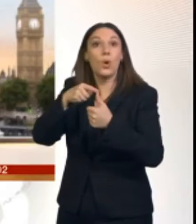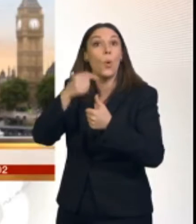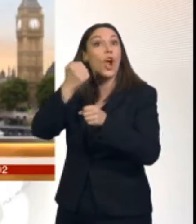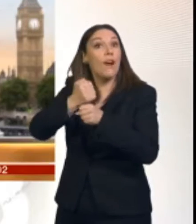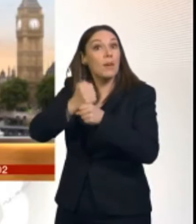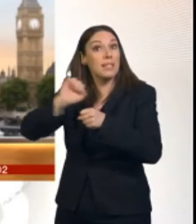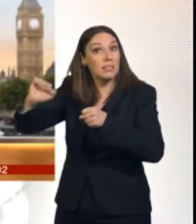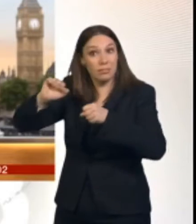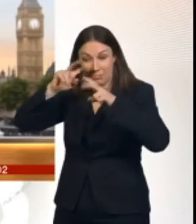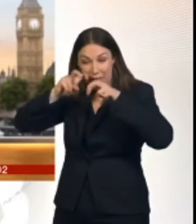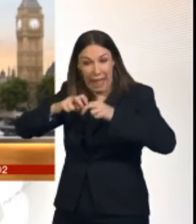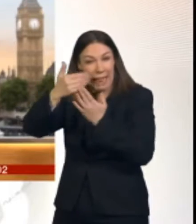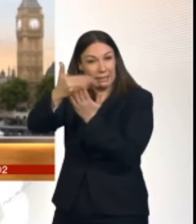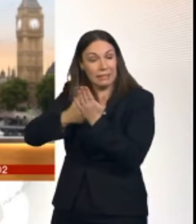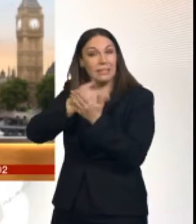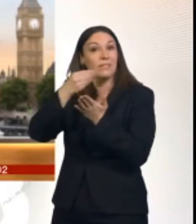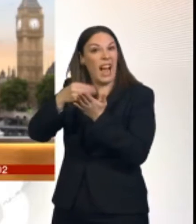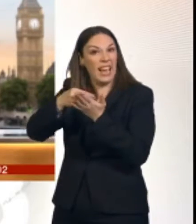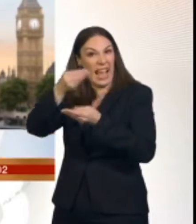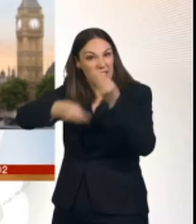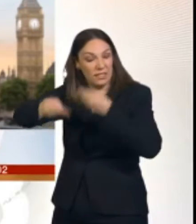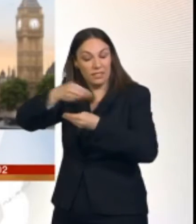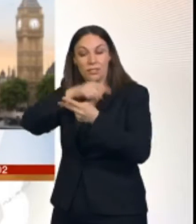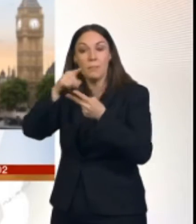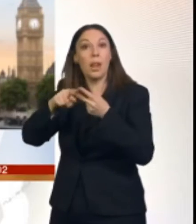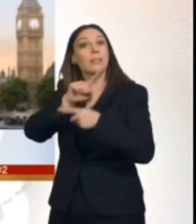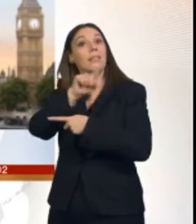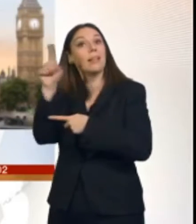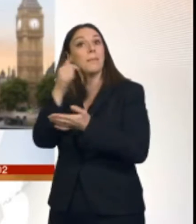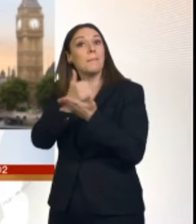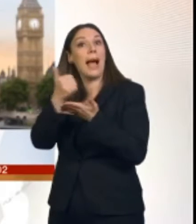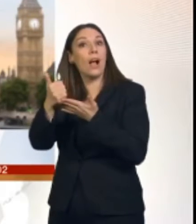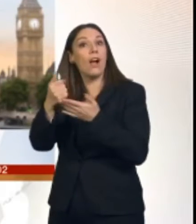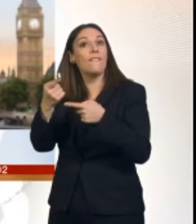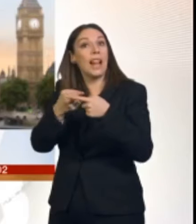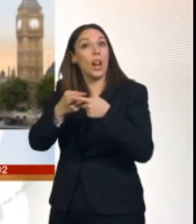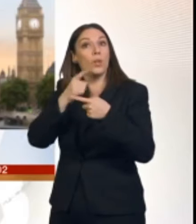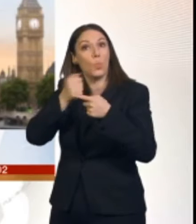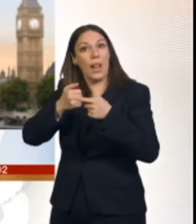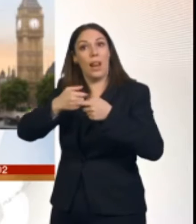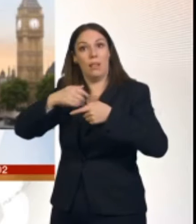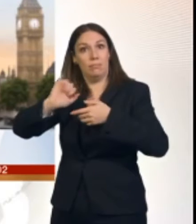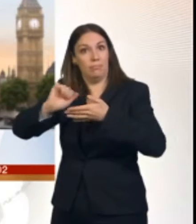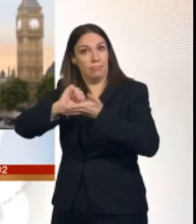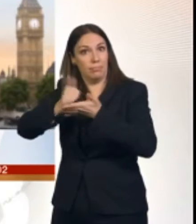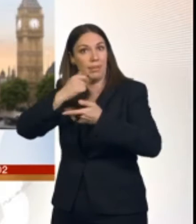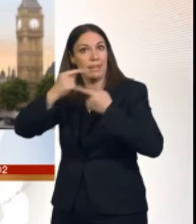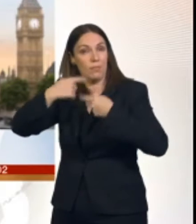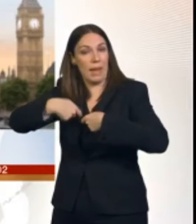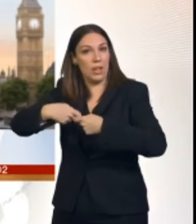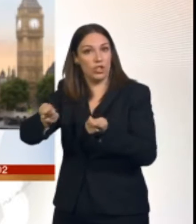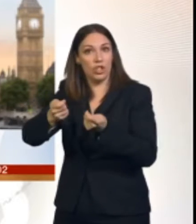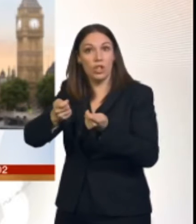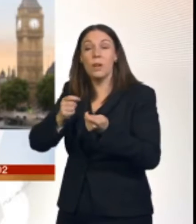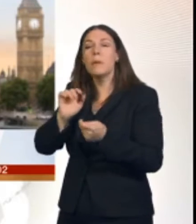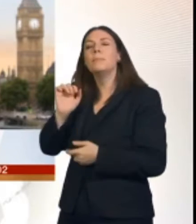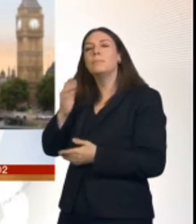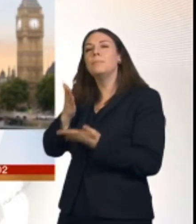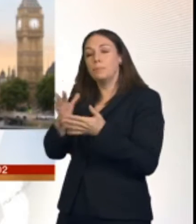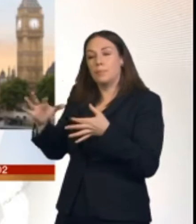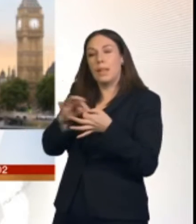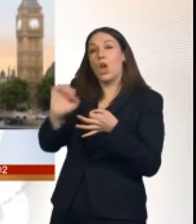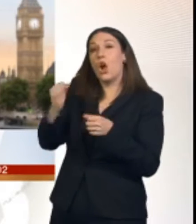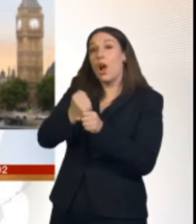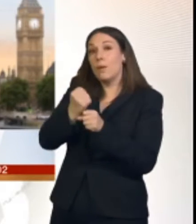But just focusing on that government publication for a moment, the plan is this. They're going to put out a range of different scenarios, and crucially, they'll be looking